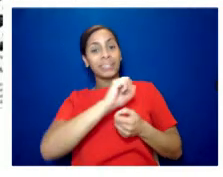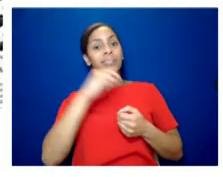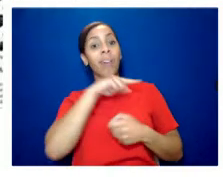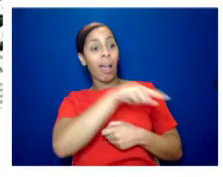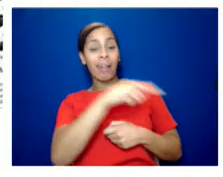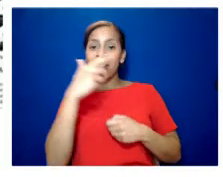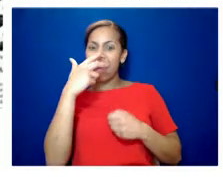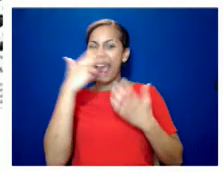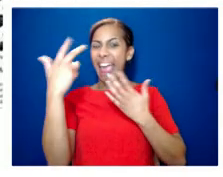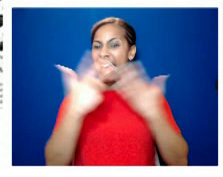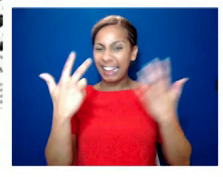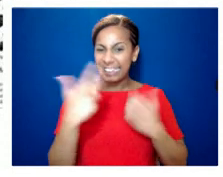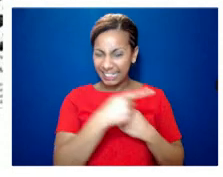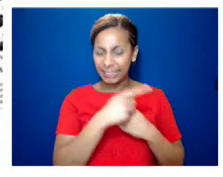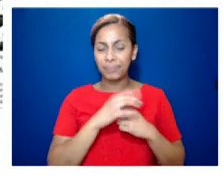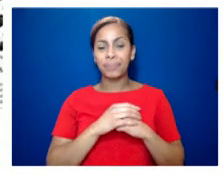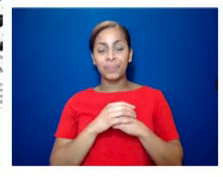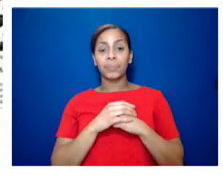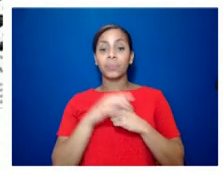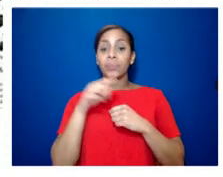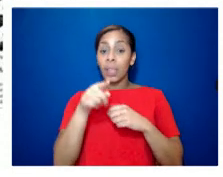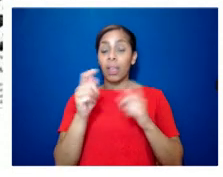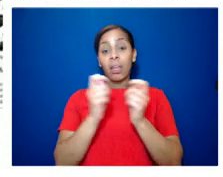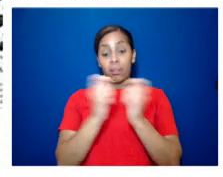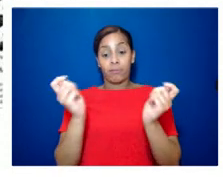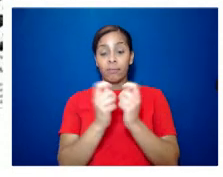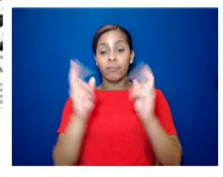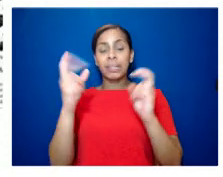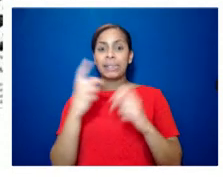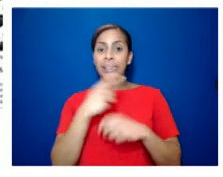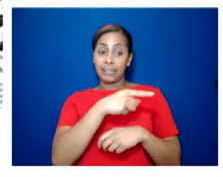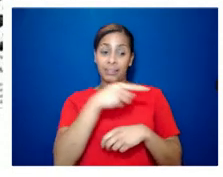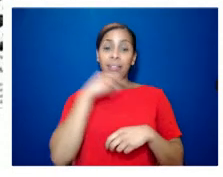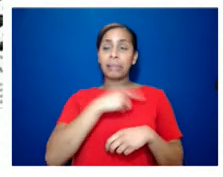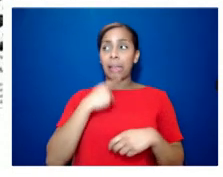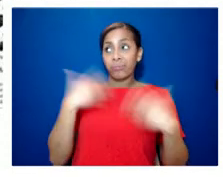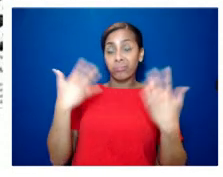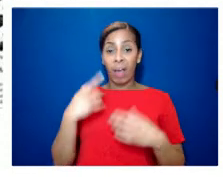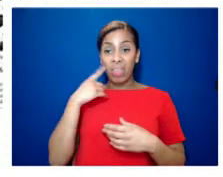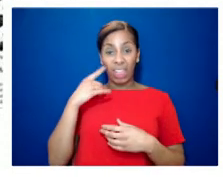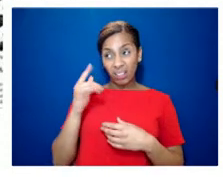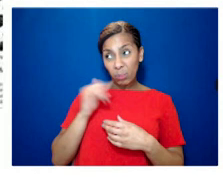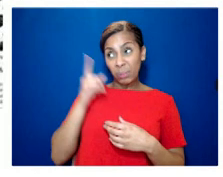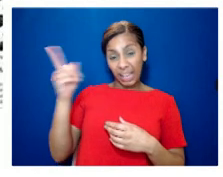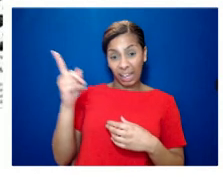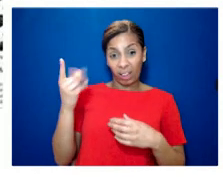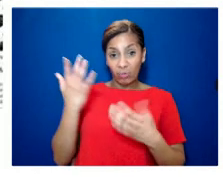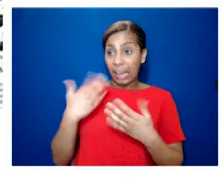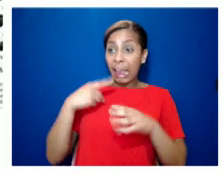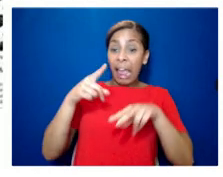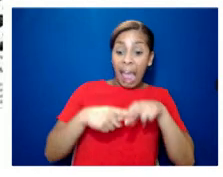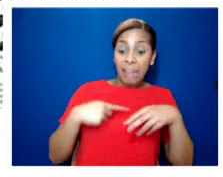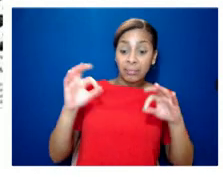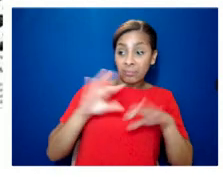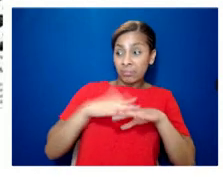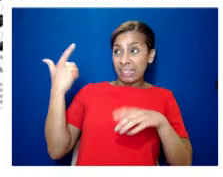and um the son is quoted in the article saying sometimes i think he would like to shoot me whether i had aids or not and due to the fact that there were